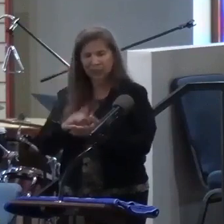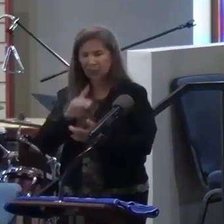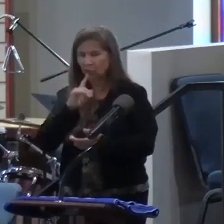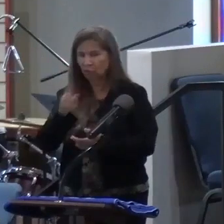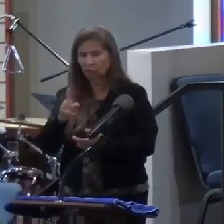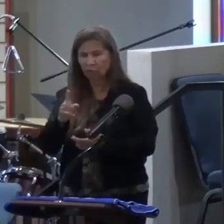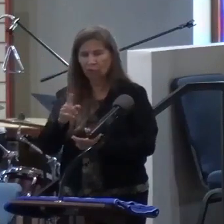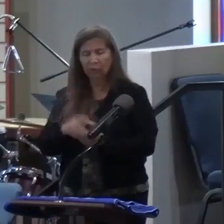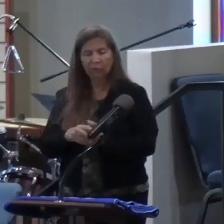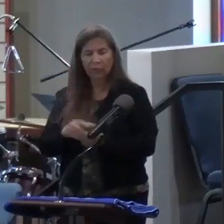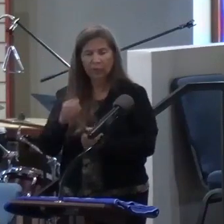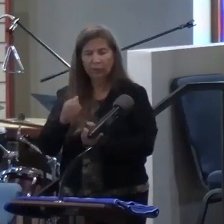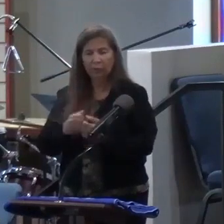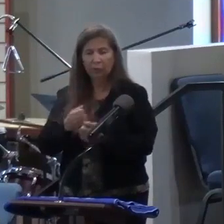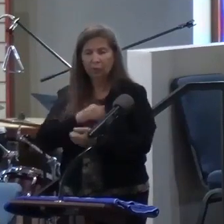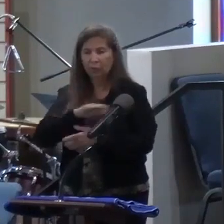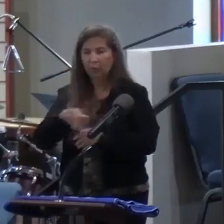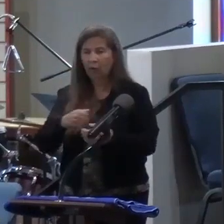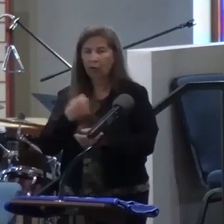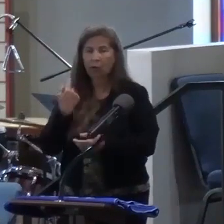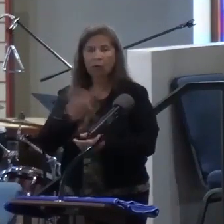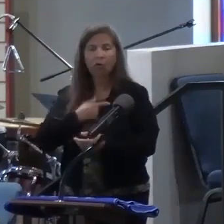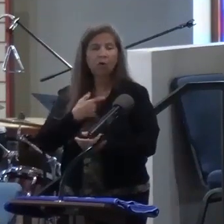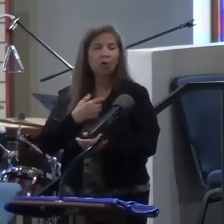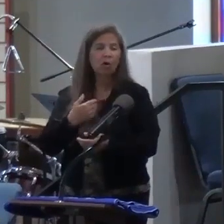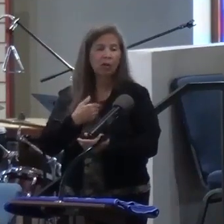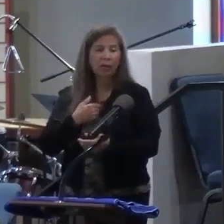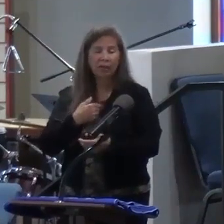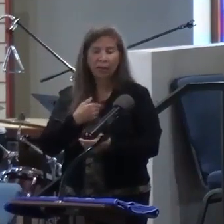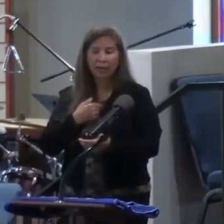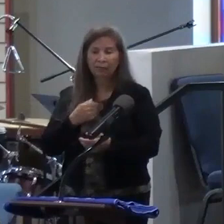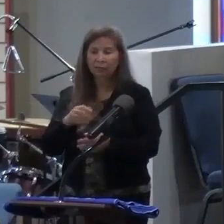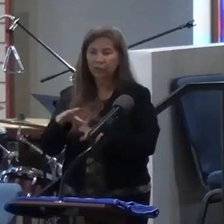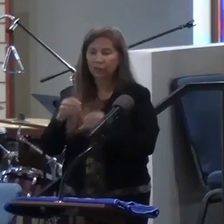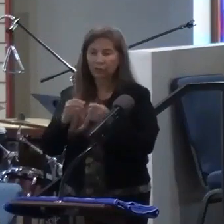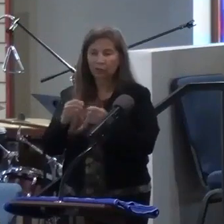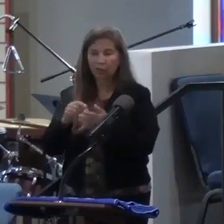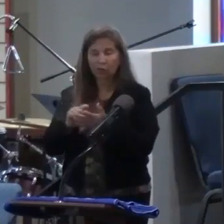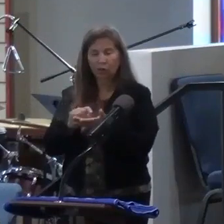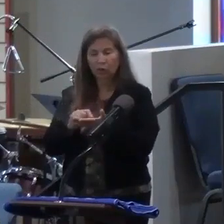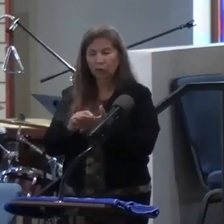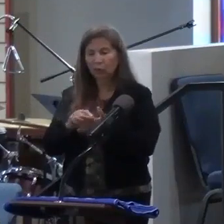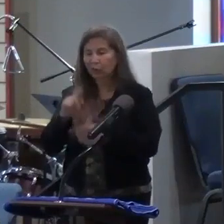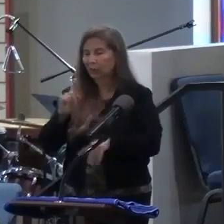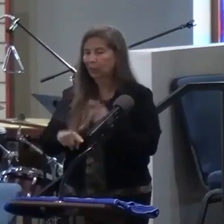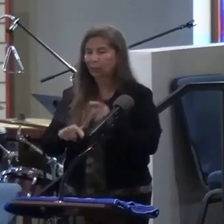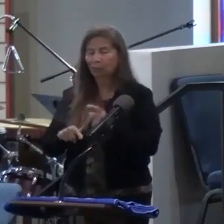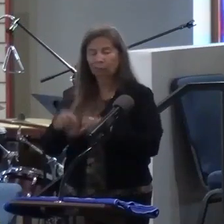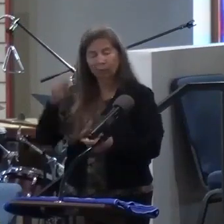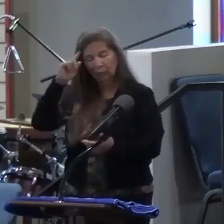one of us have been in a situation where we've gotten news, and until we get more information, we can't believe it's true. Right?